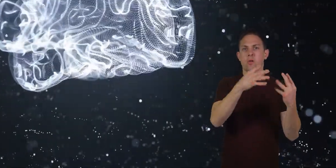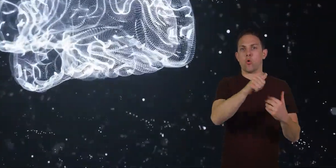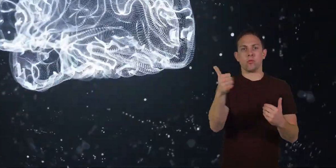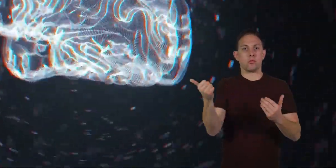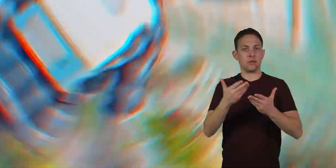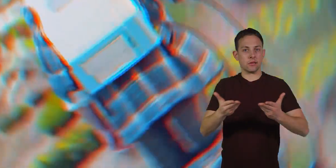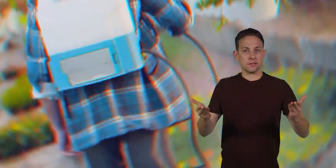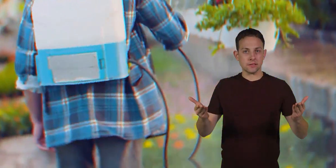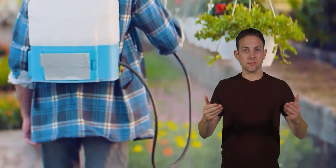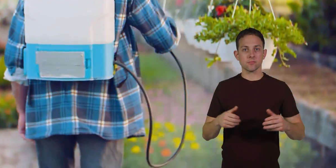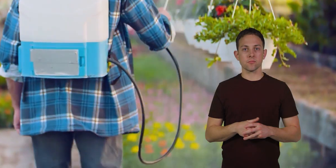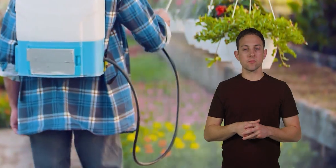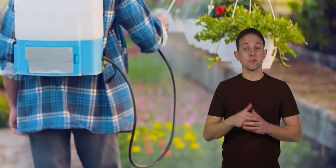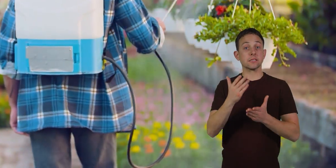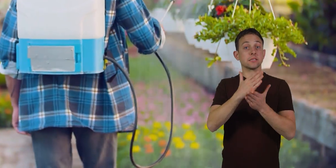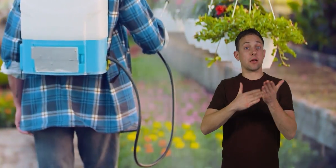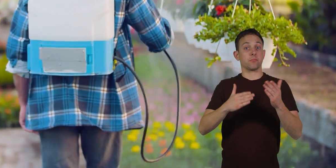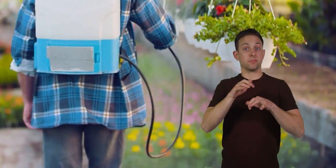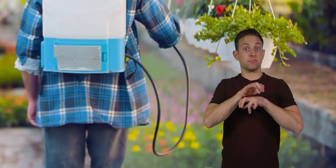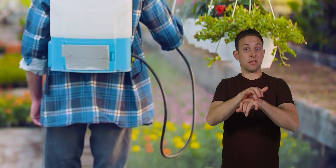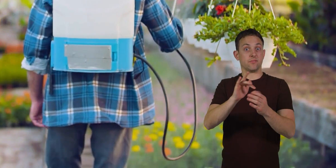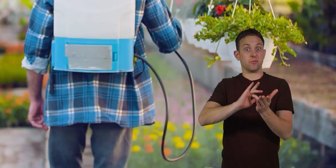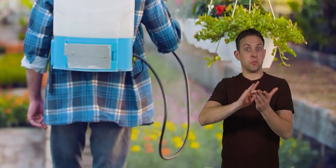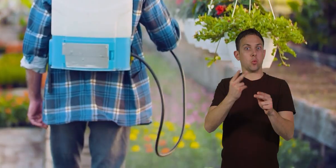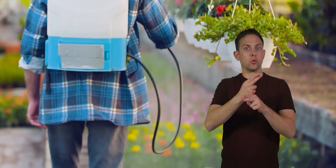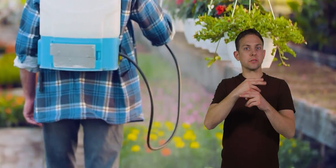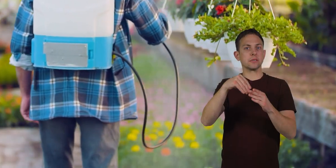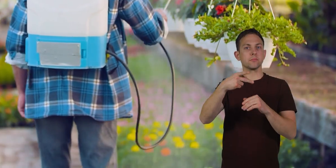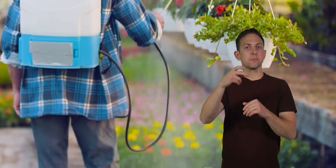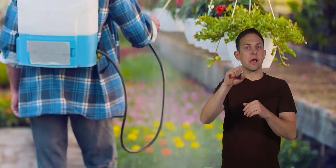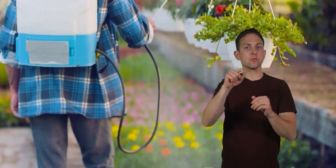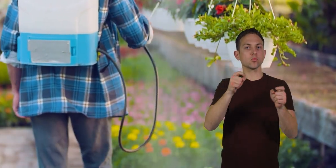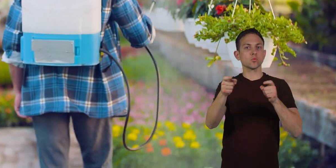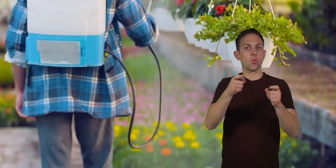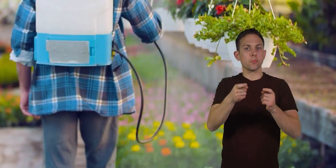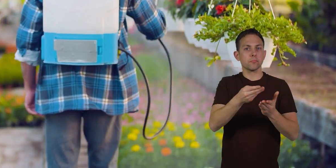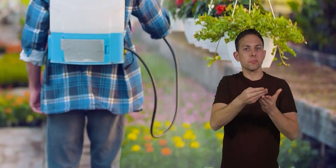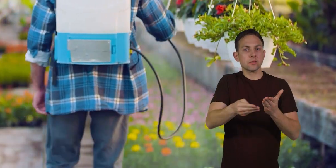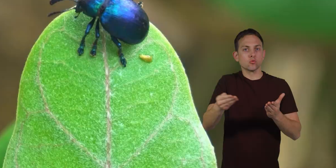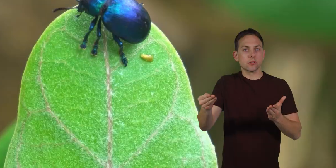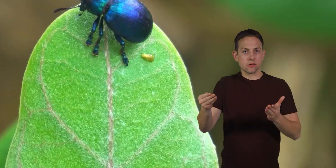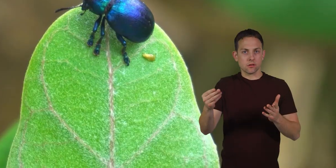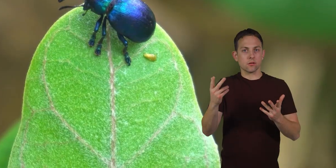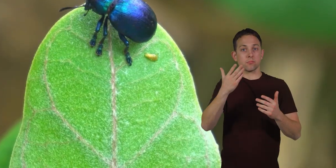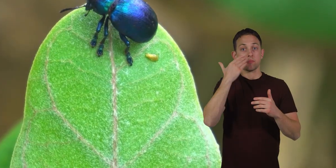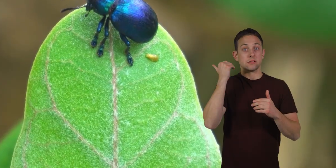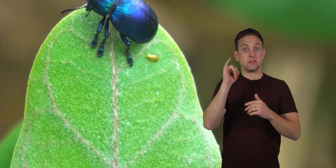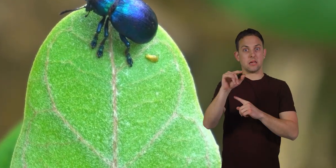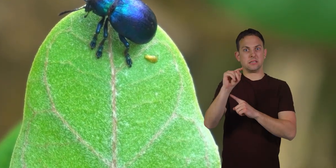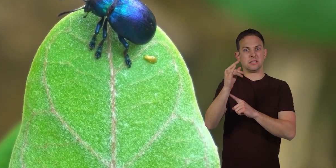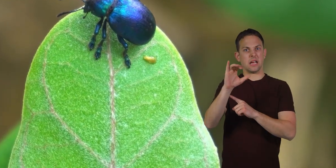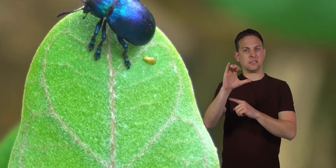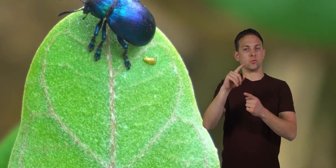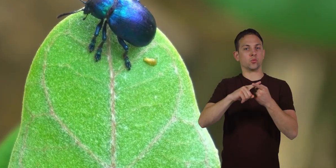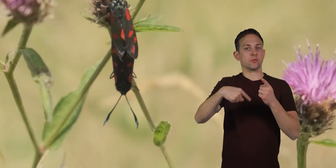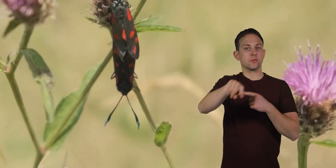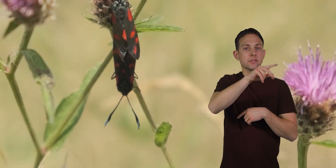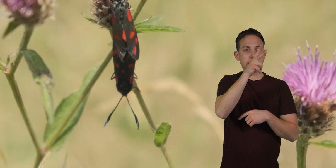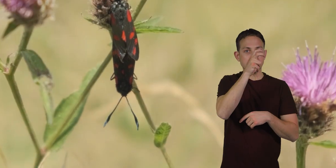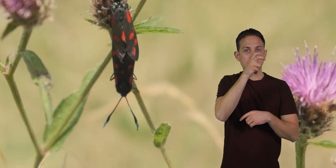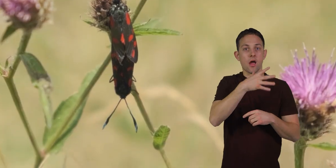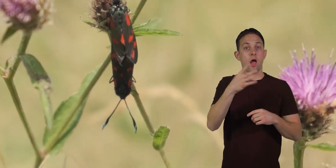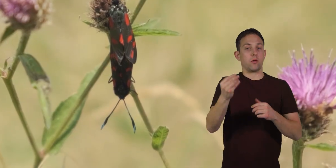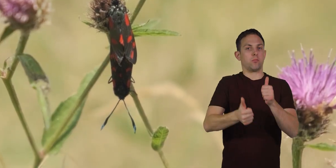other things. And some spider venom is used in pest control materials, because it is toxic to insects,